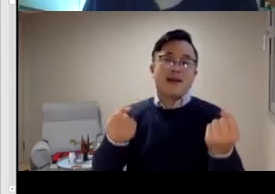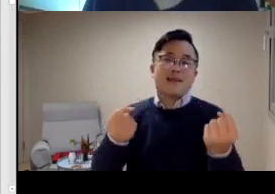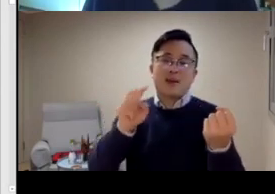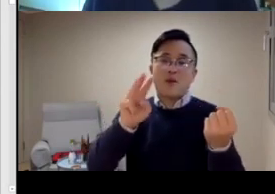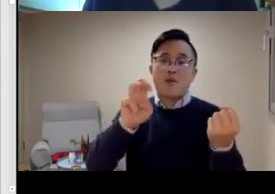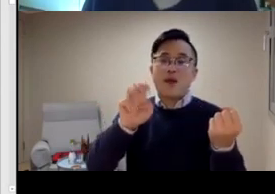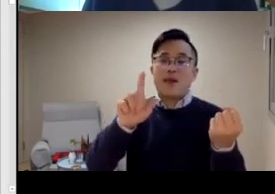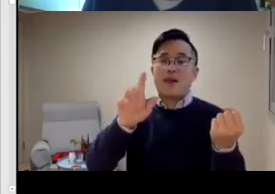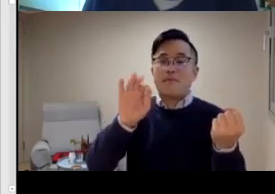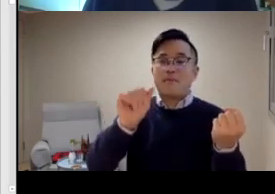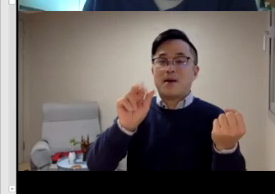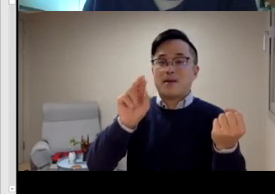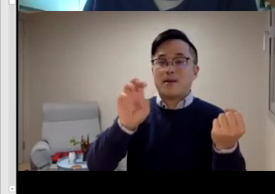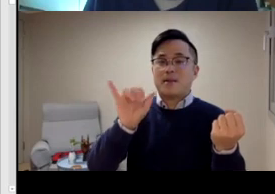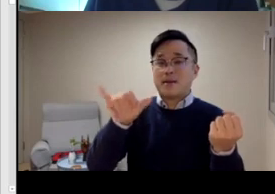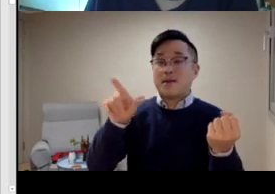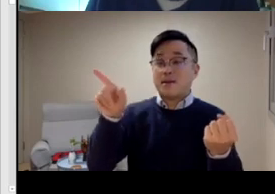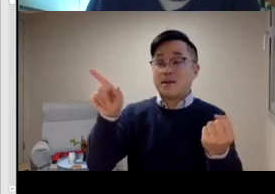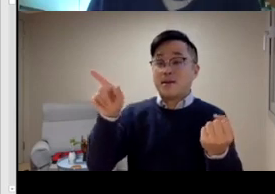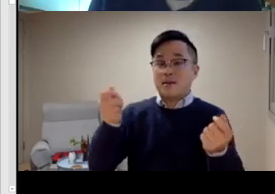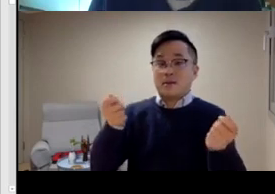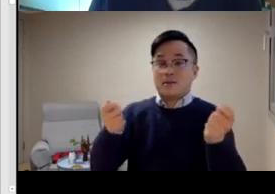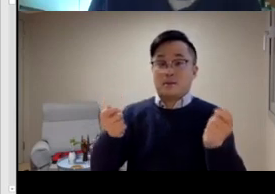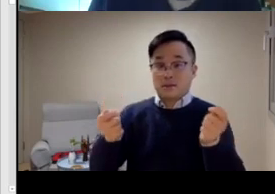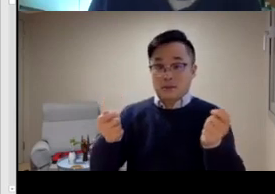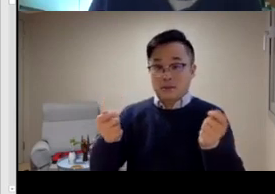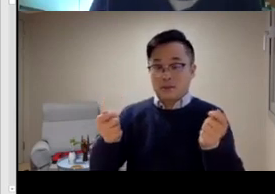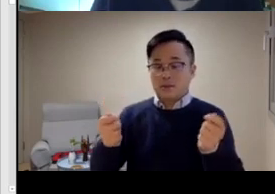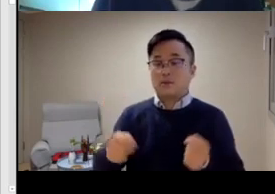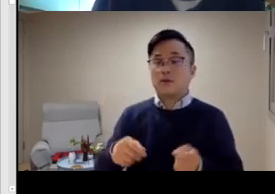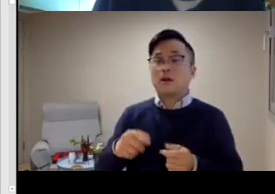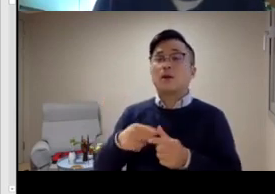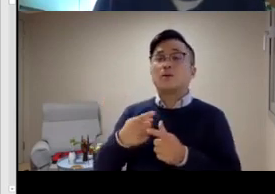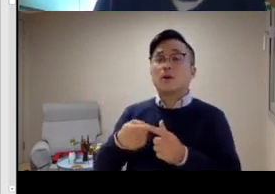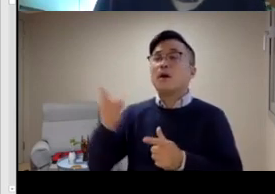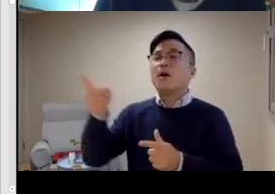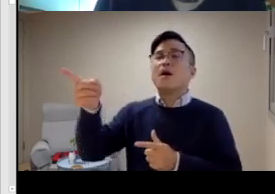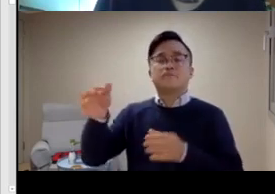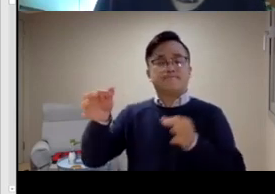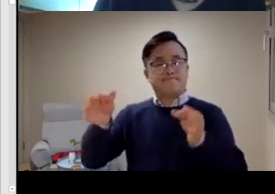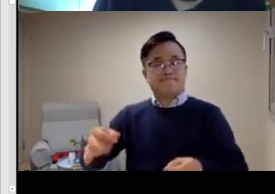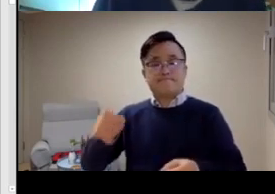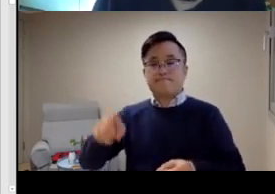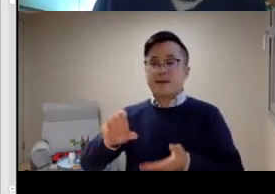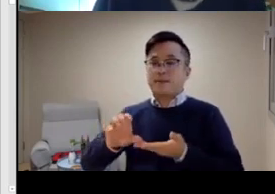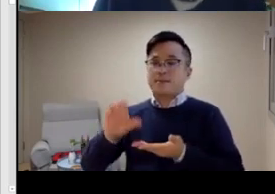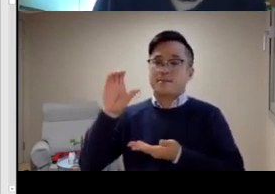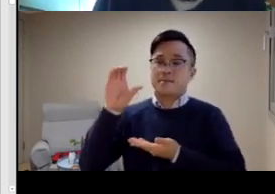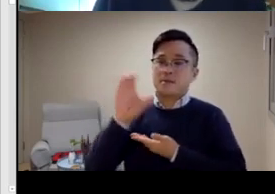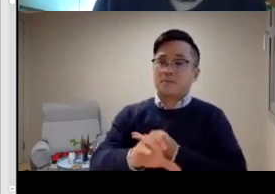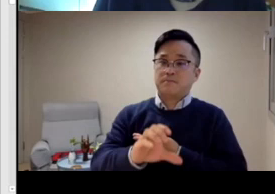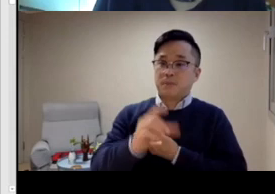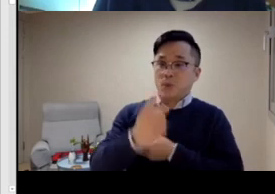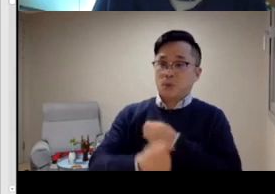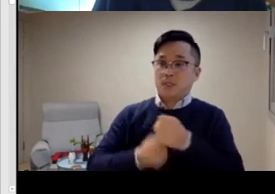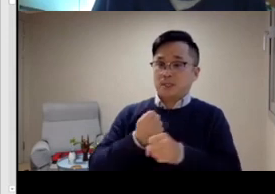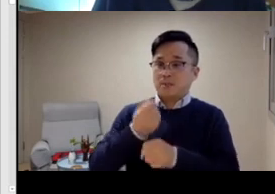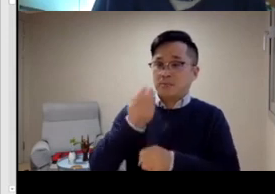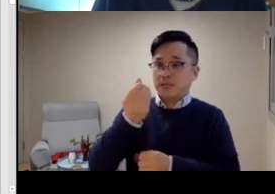And this is a national certification. Now, also, we have the Ministry of Health and Welfare, which is funding,